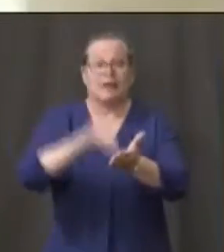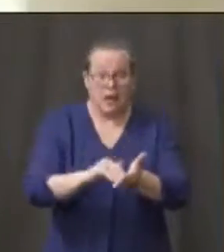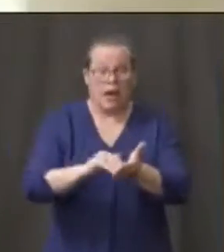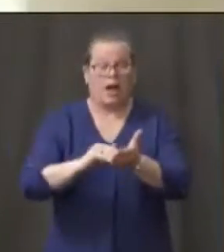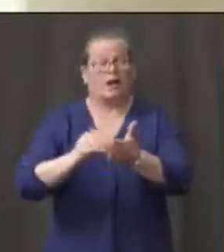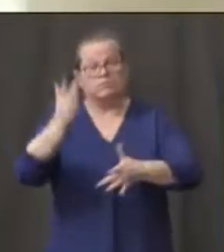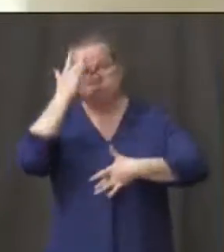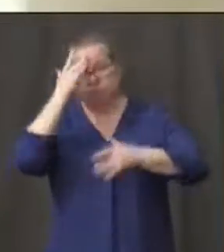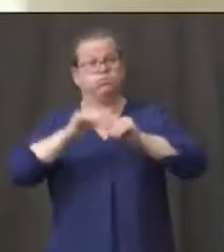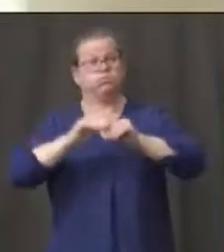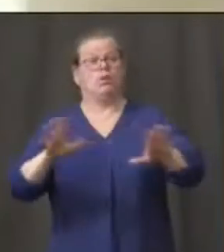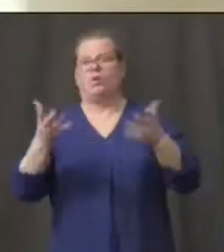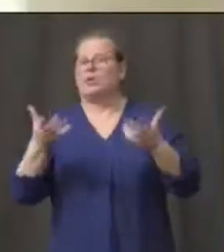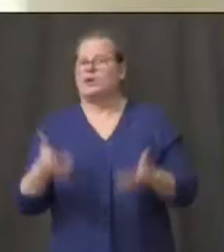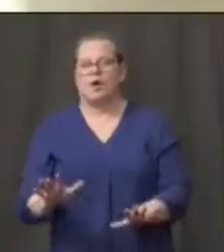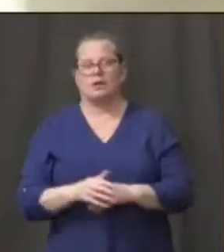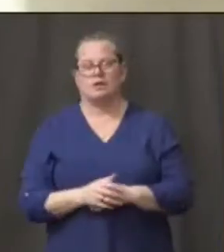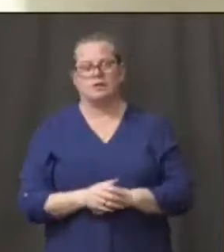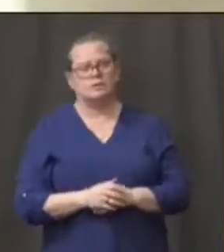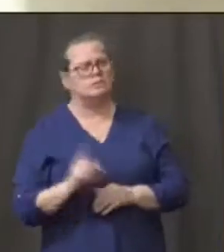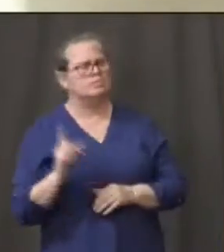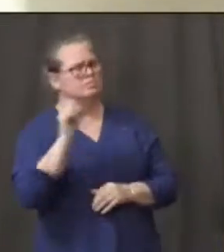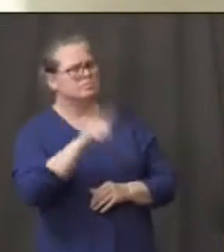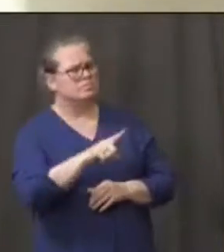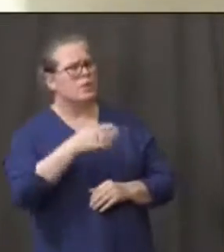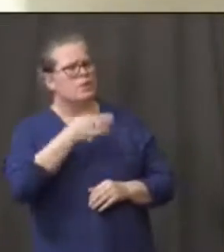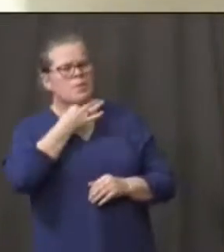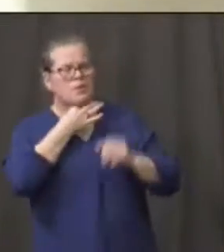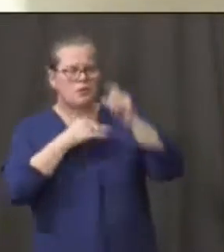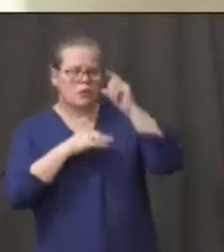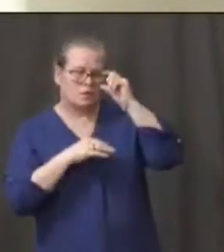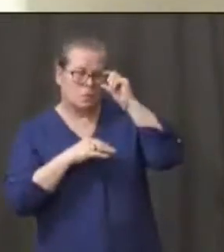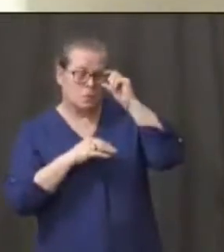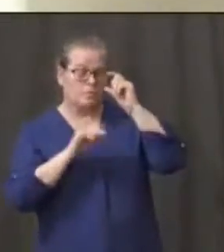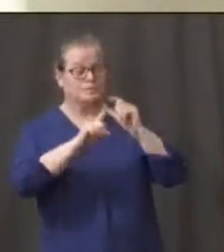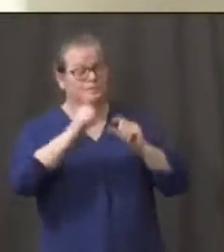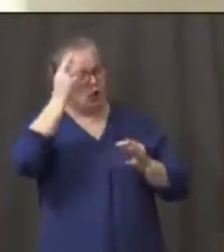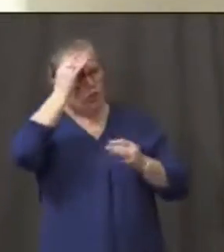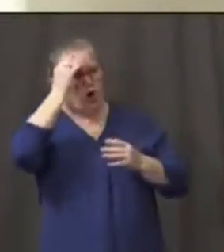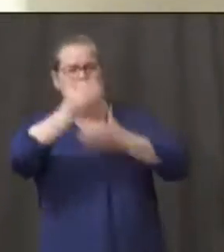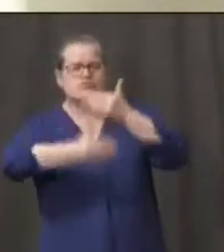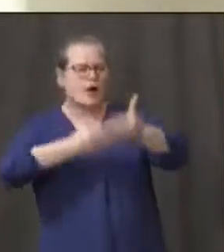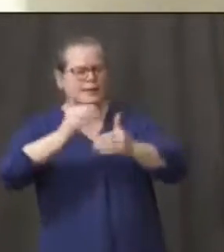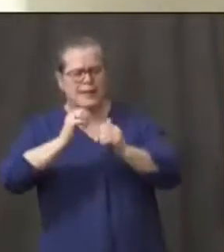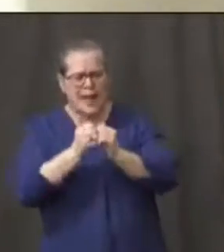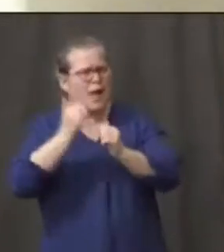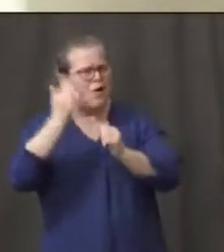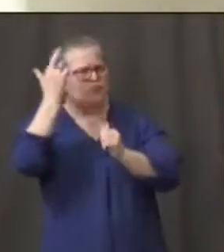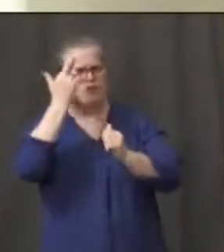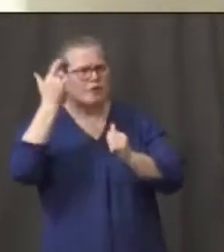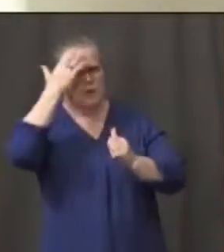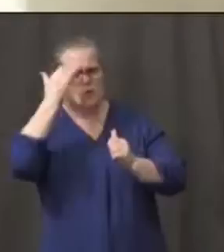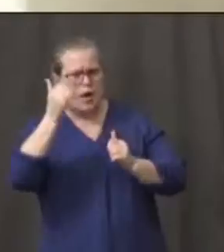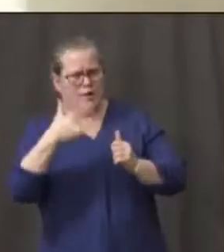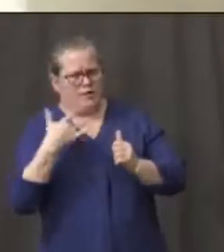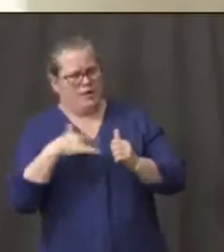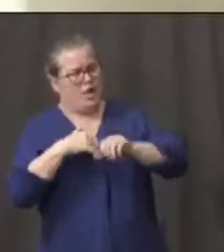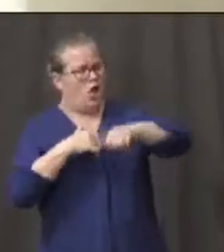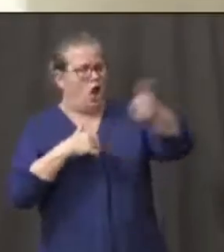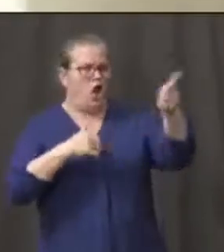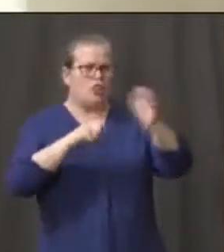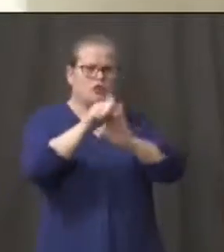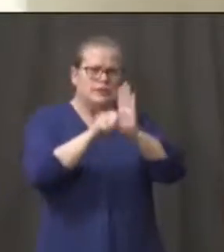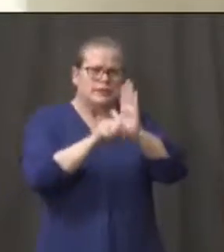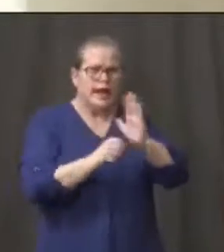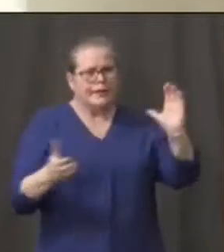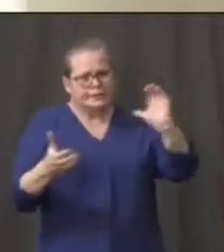bringing people along with your thought process on working with other states as well as your closure order through